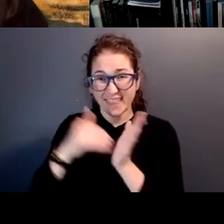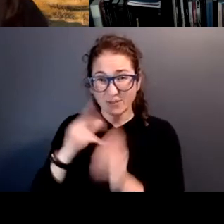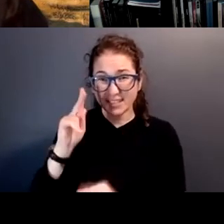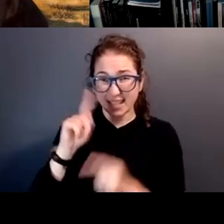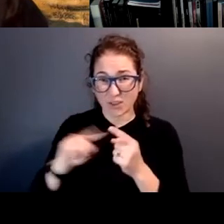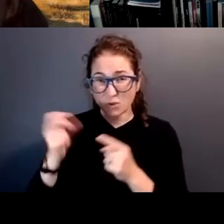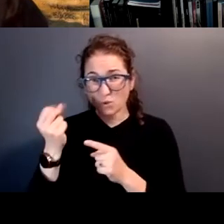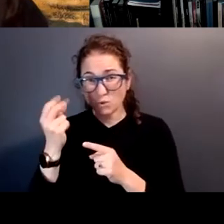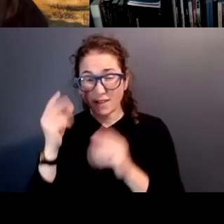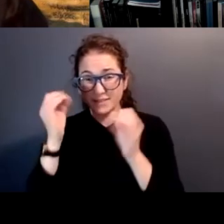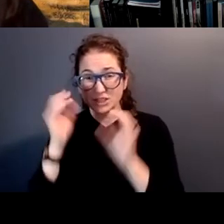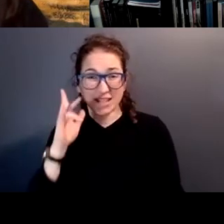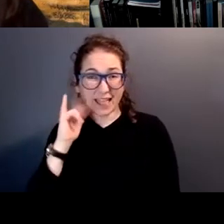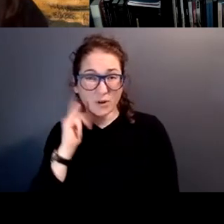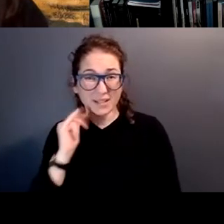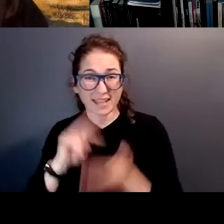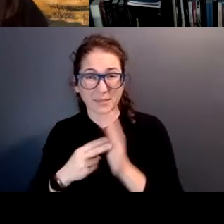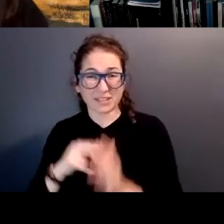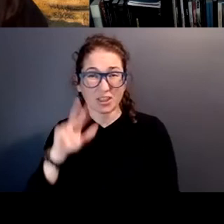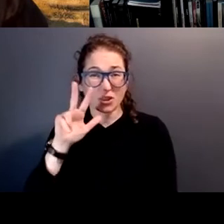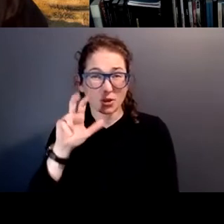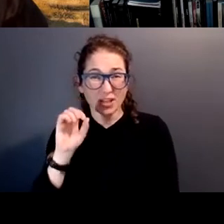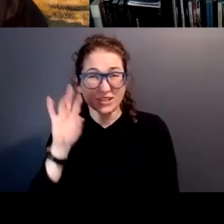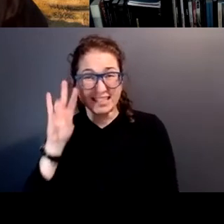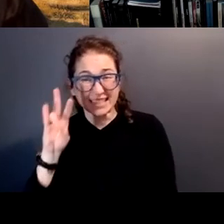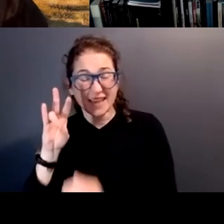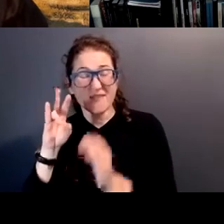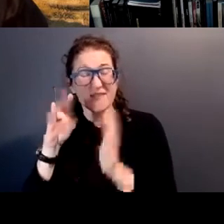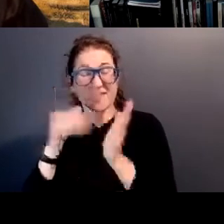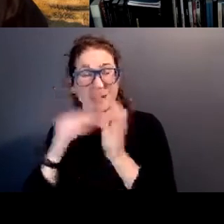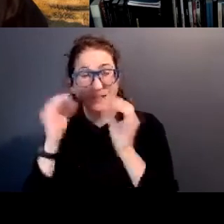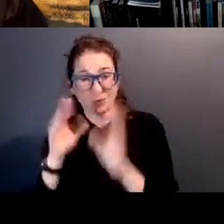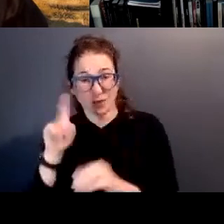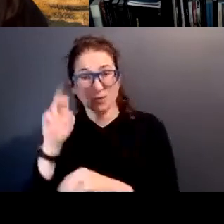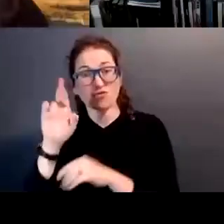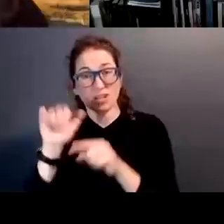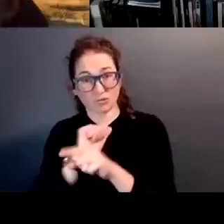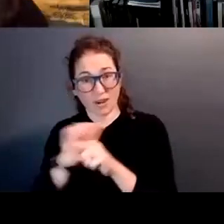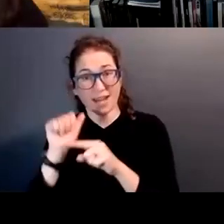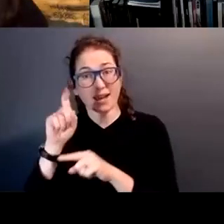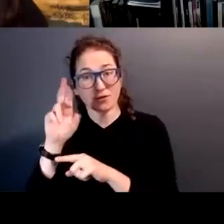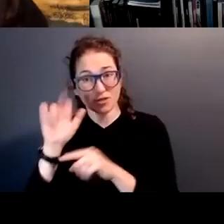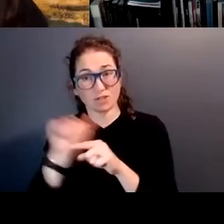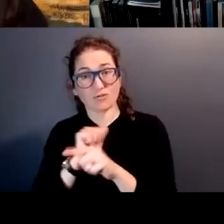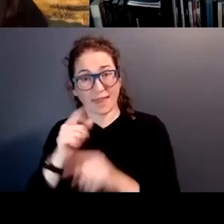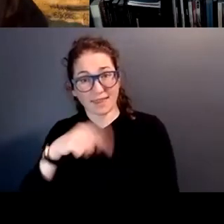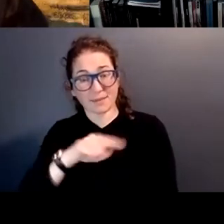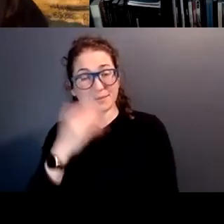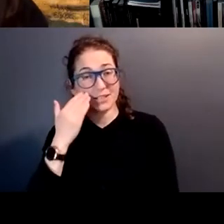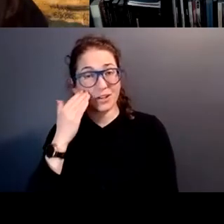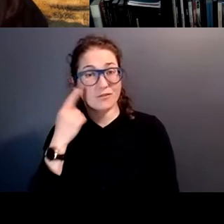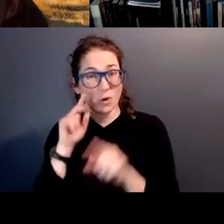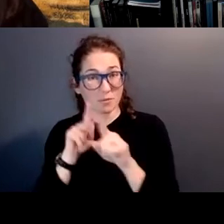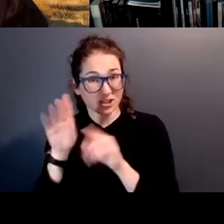teachers in California. That means 307,000 teachers. We have to retrain. We have to retrain for professional